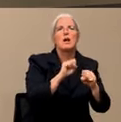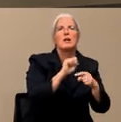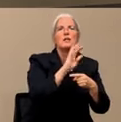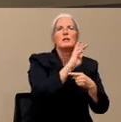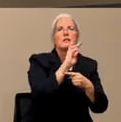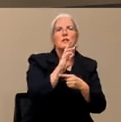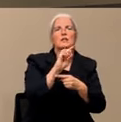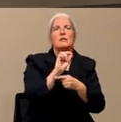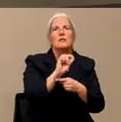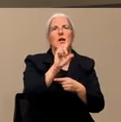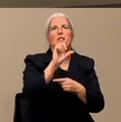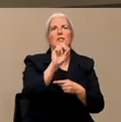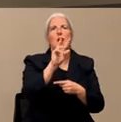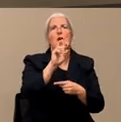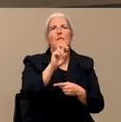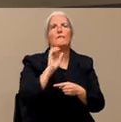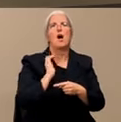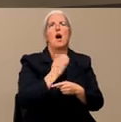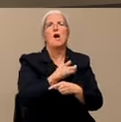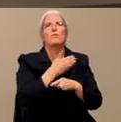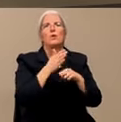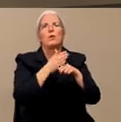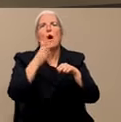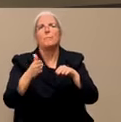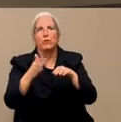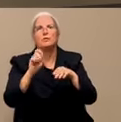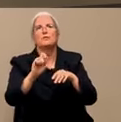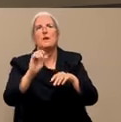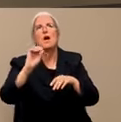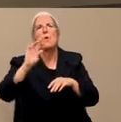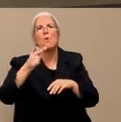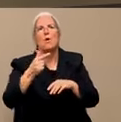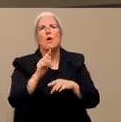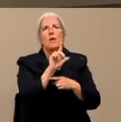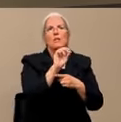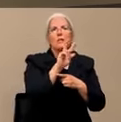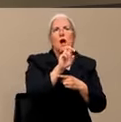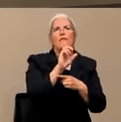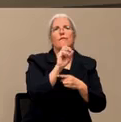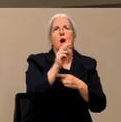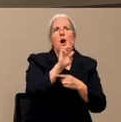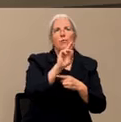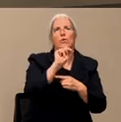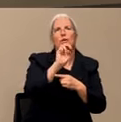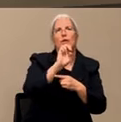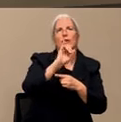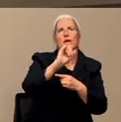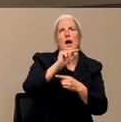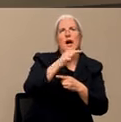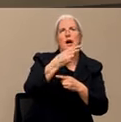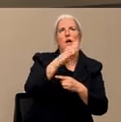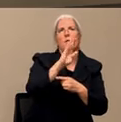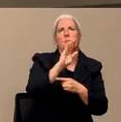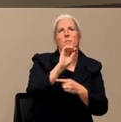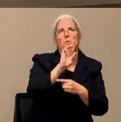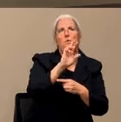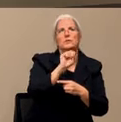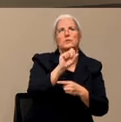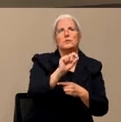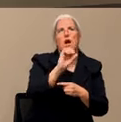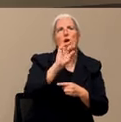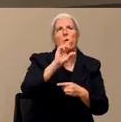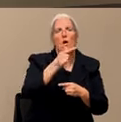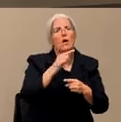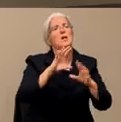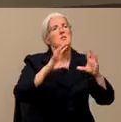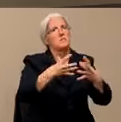That's an organization that has been set up by our Love Modesto group that will put